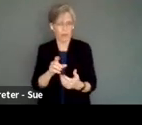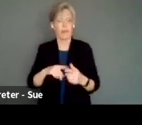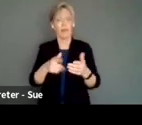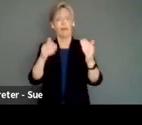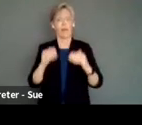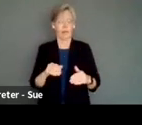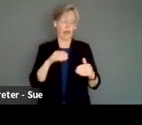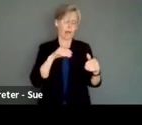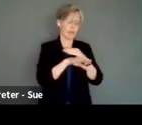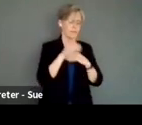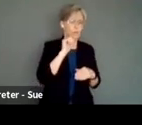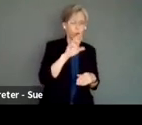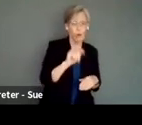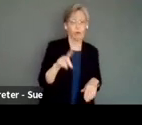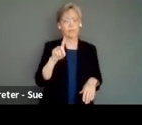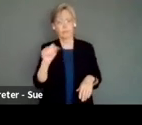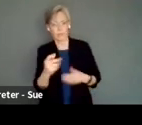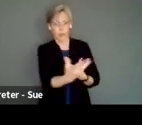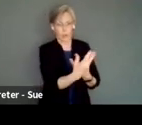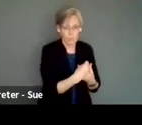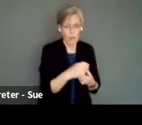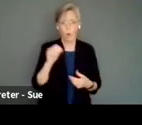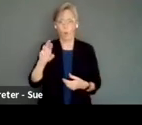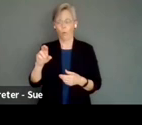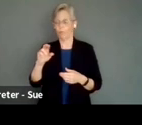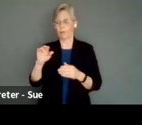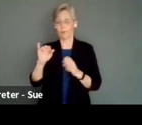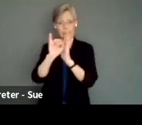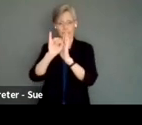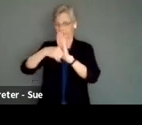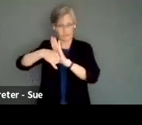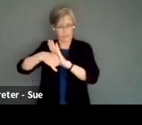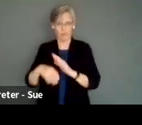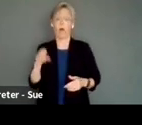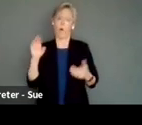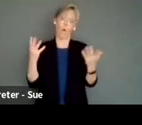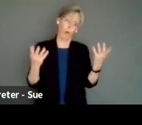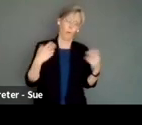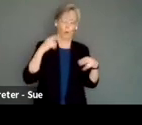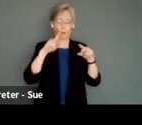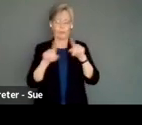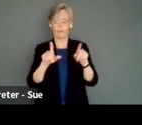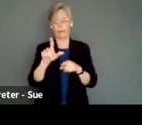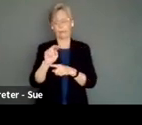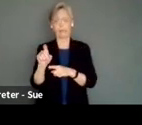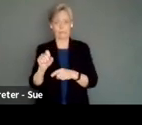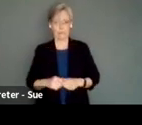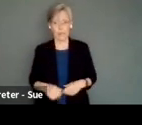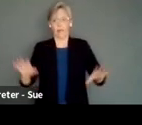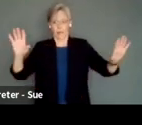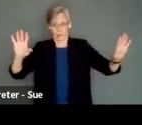disability art. disability inclusive versus disidentified and so on. And then again, we'll provide the links. Okay.